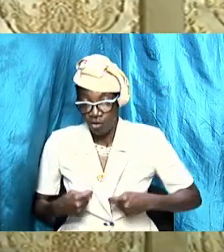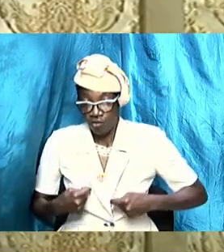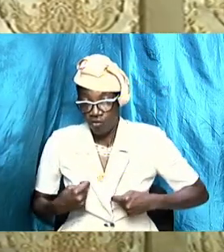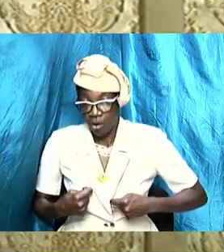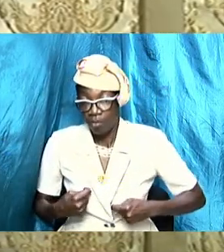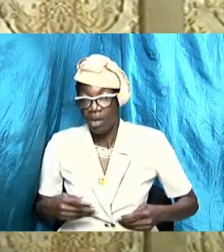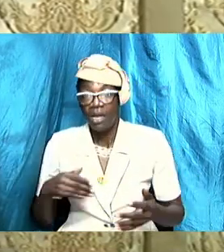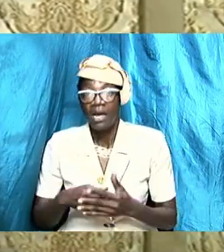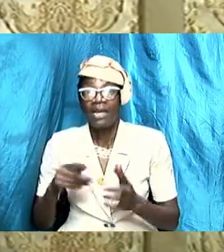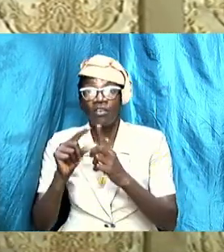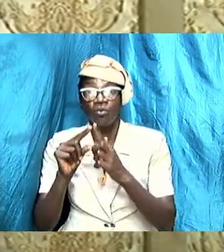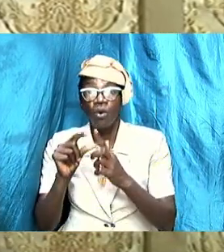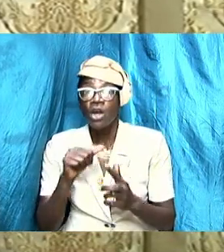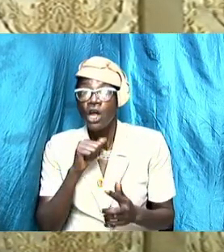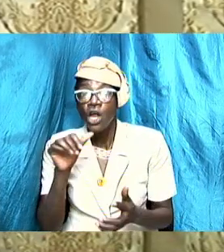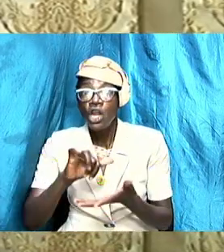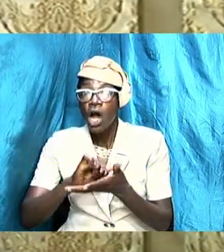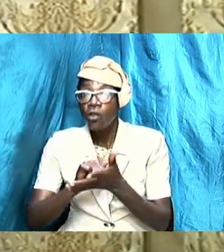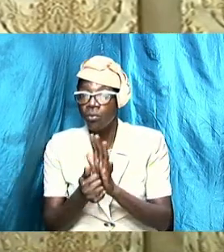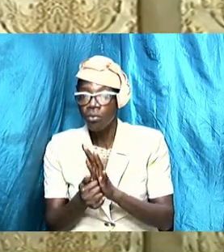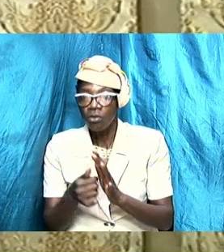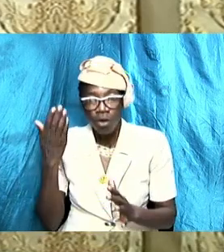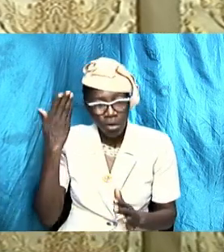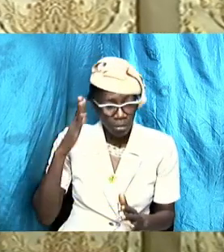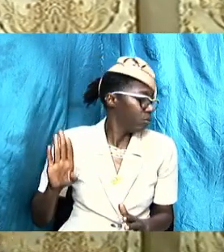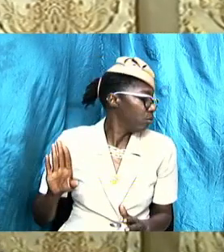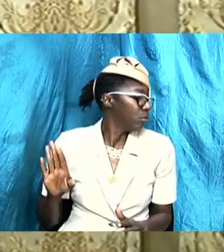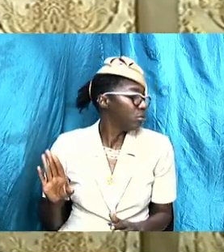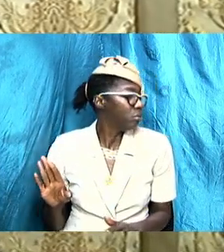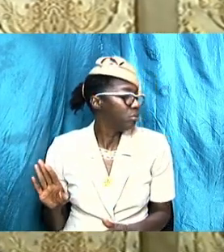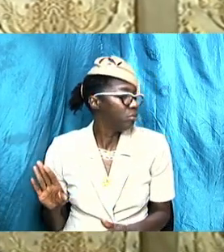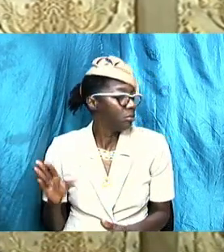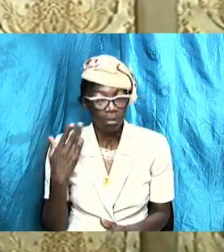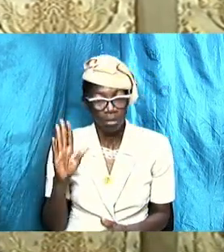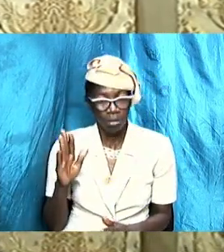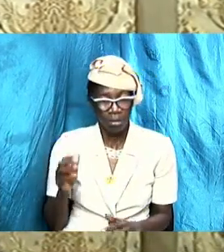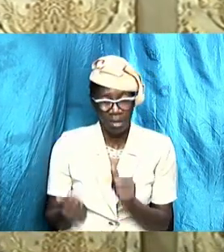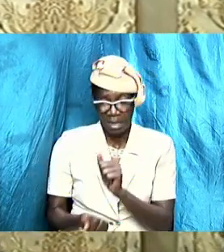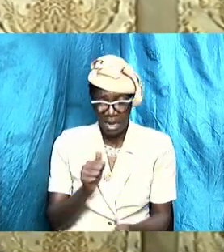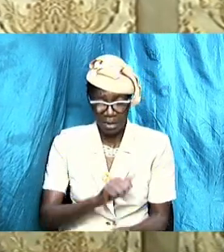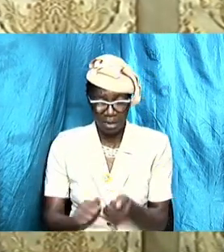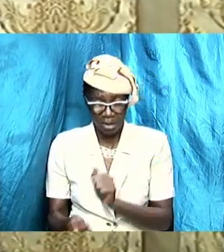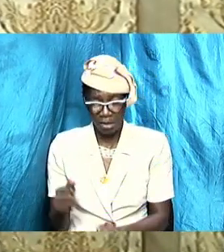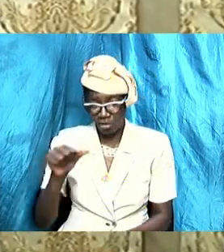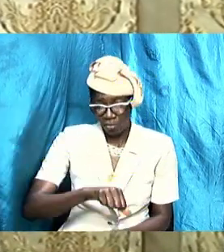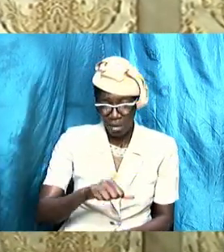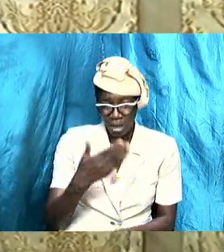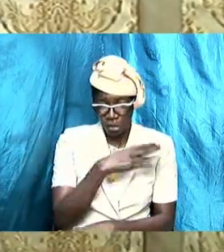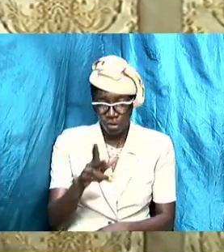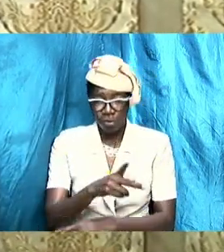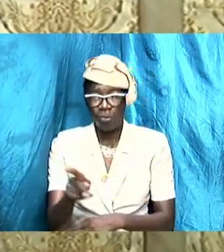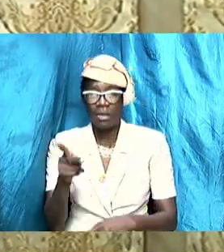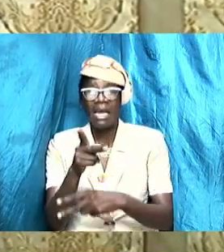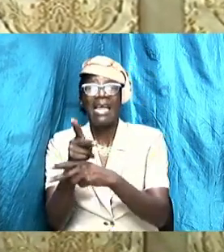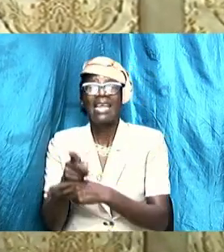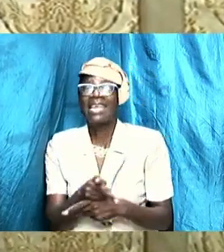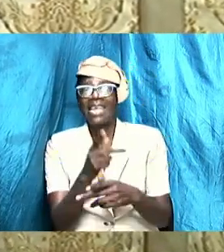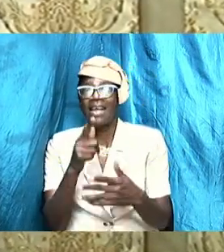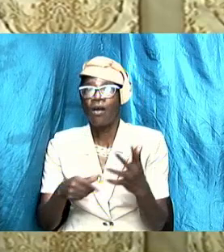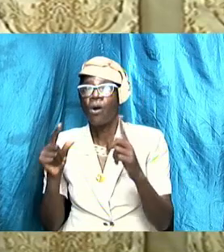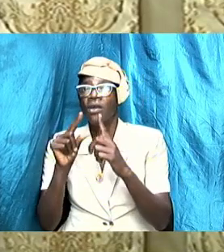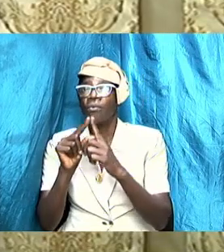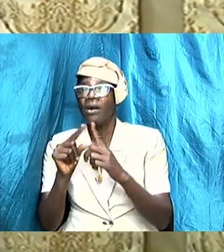not those who discard it trample it and don't care what the word say and is what me